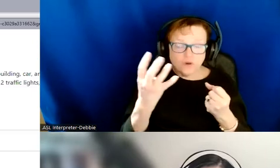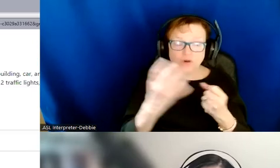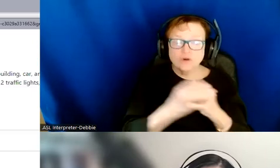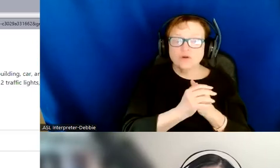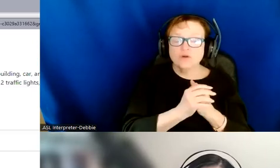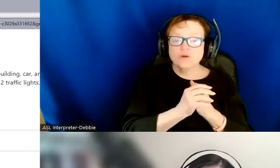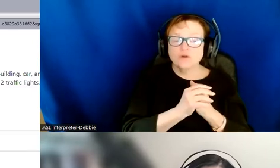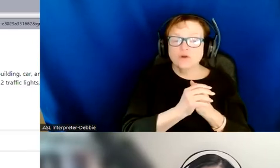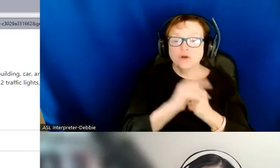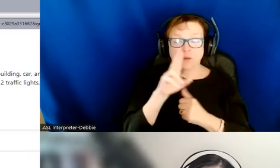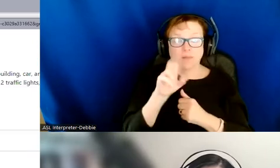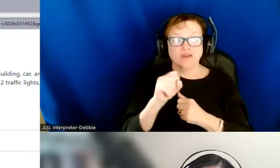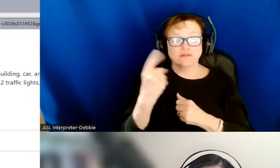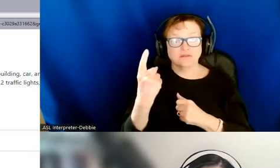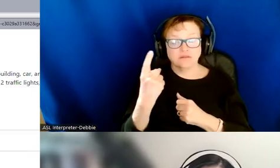a bus